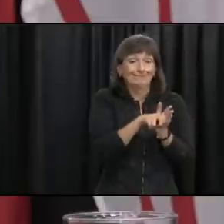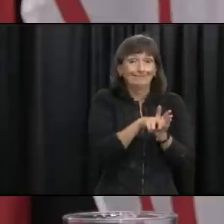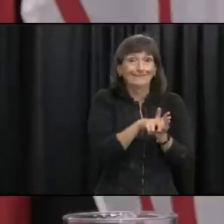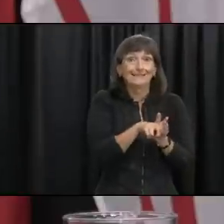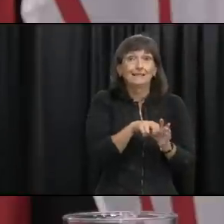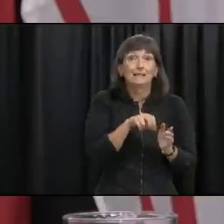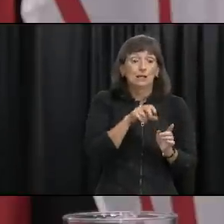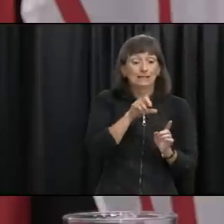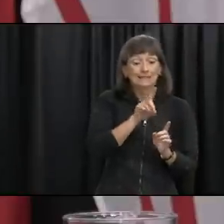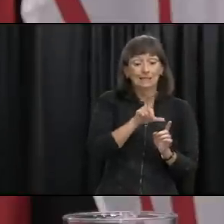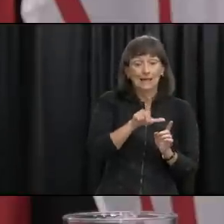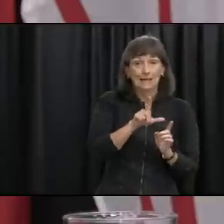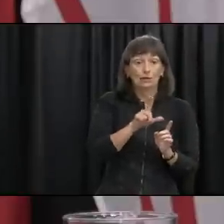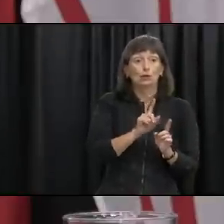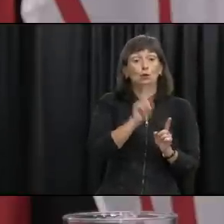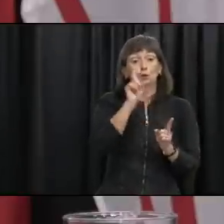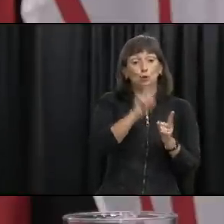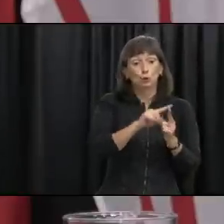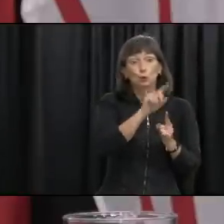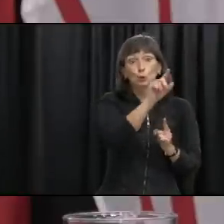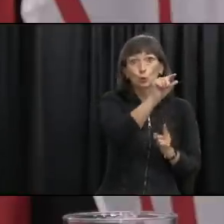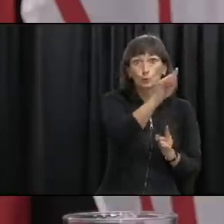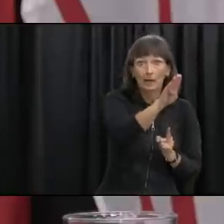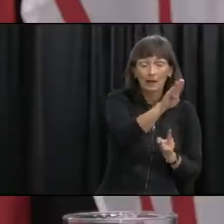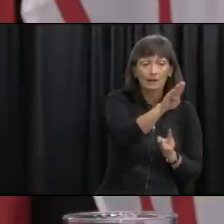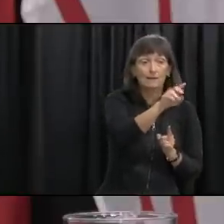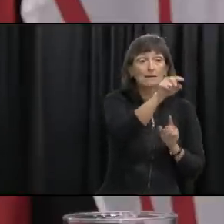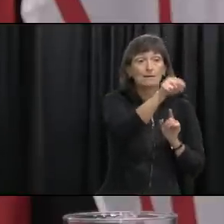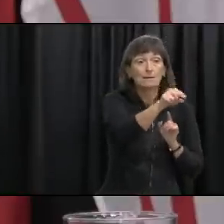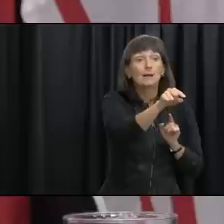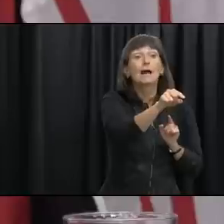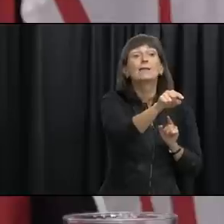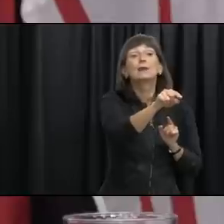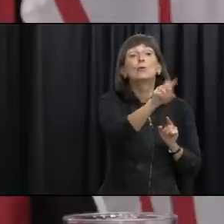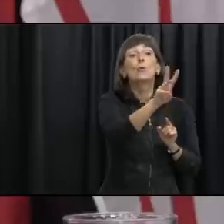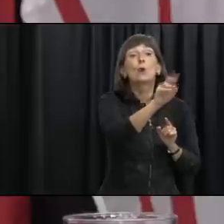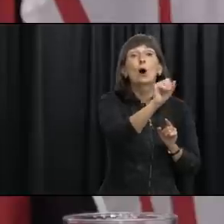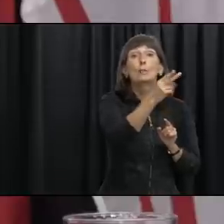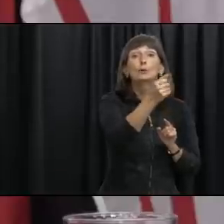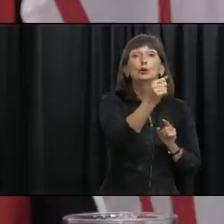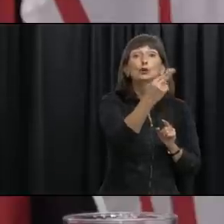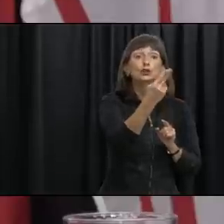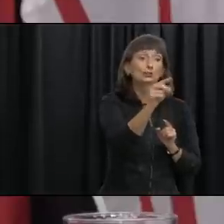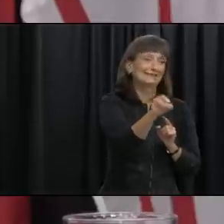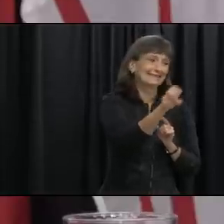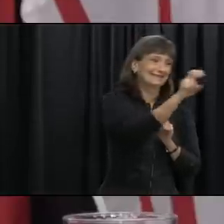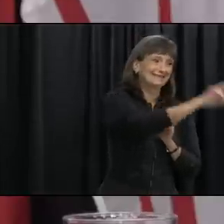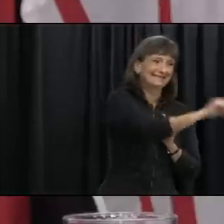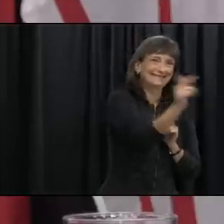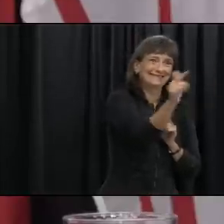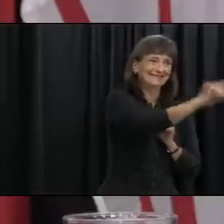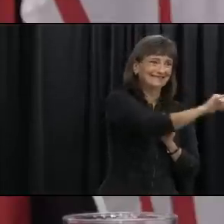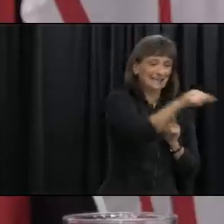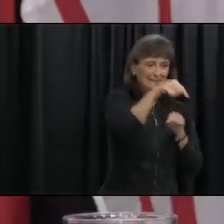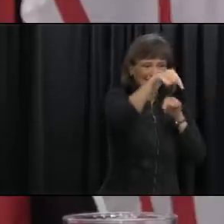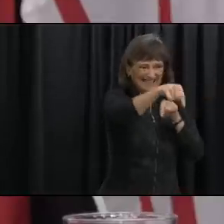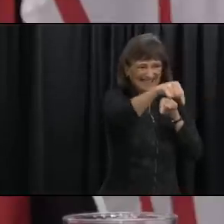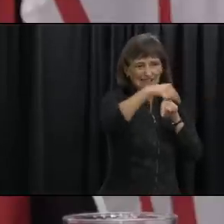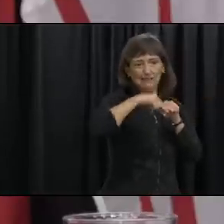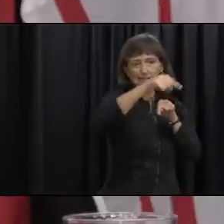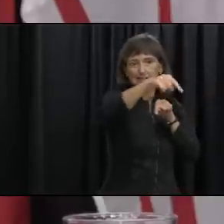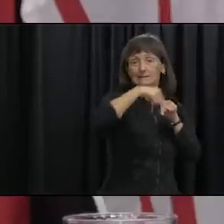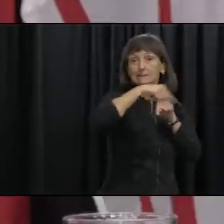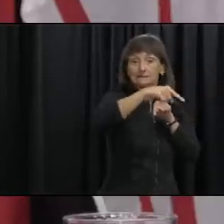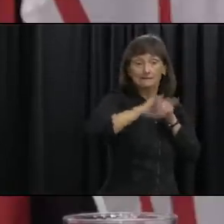either going to goose bay or stopping in goose bay and then going on to warbush if you were on the plane during the deer lake to goose